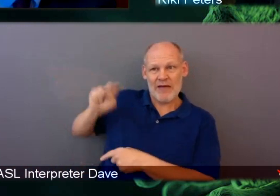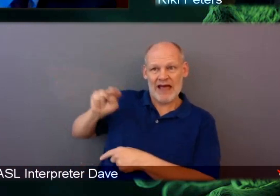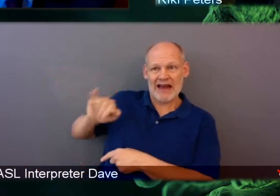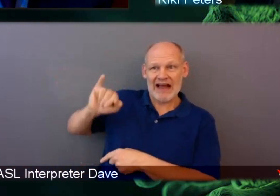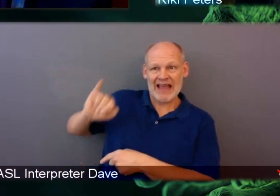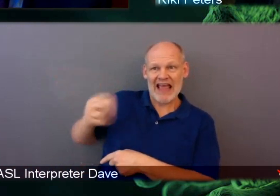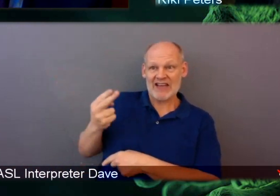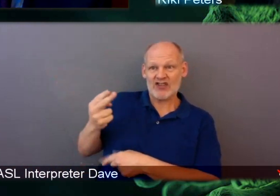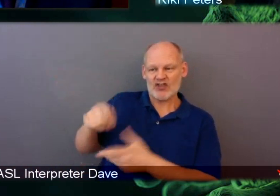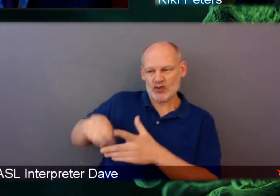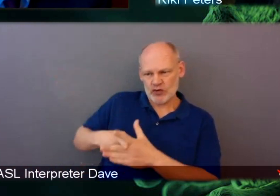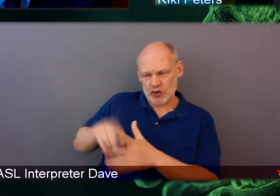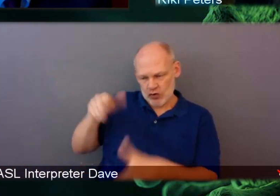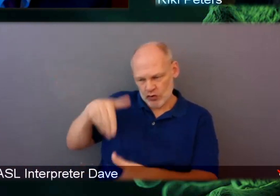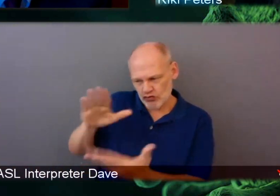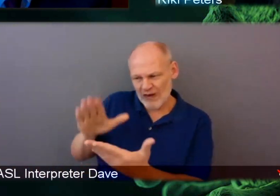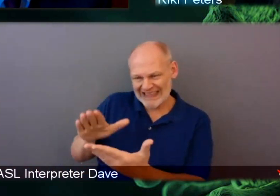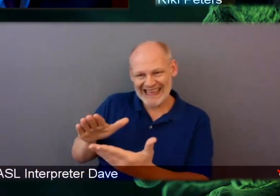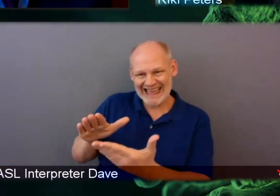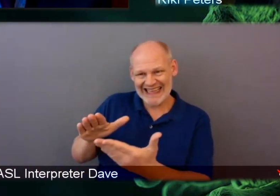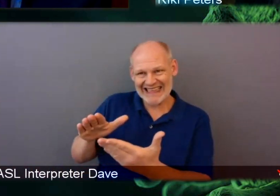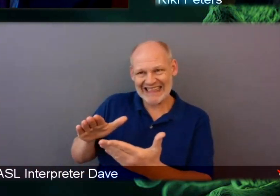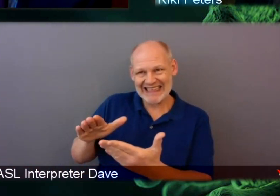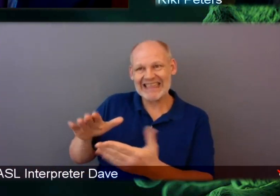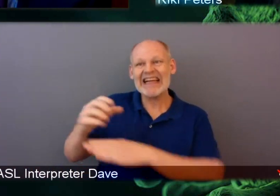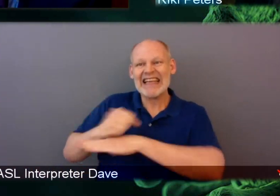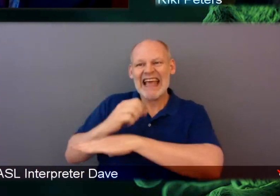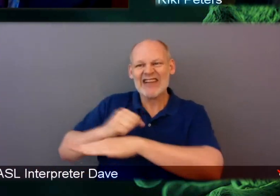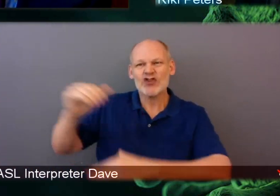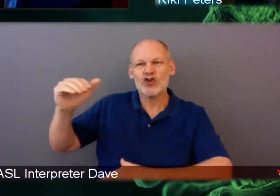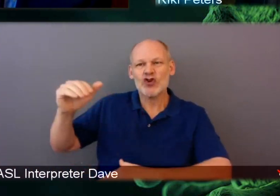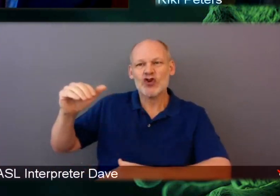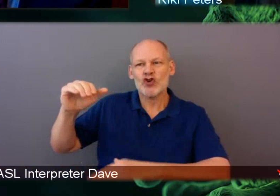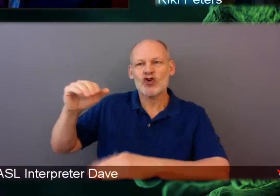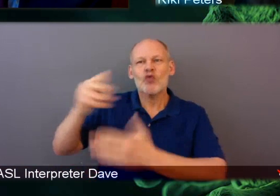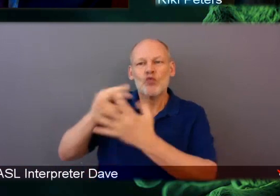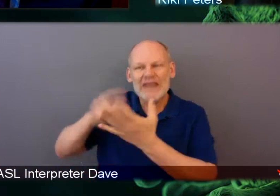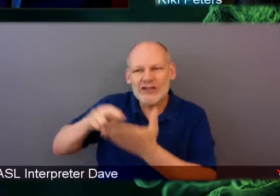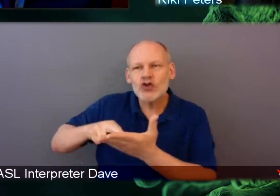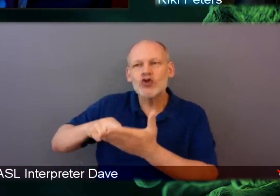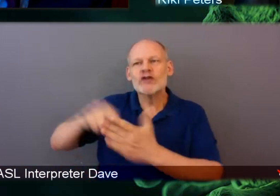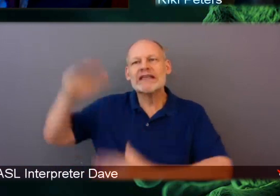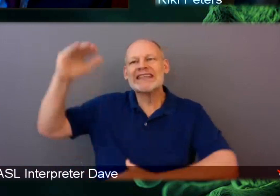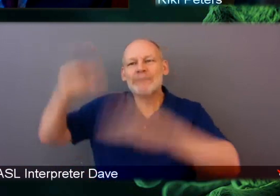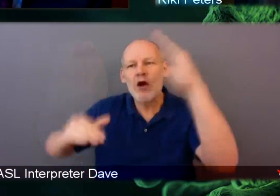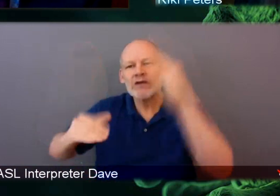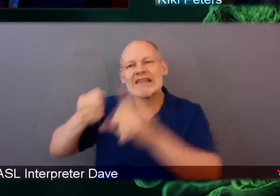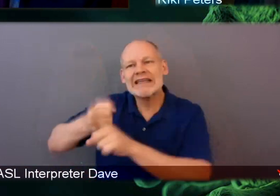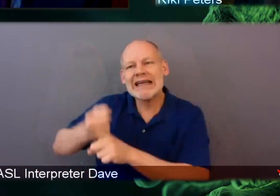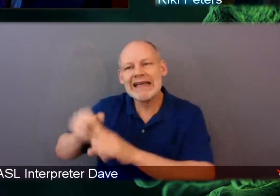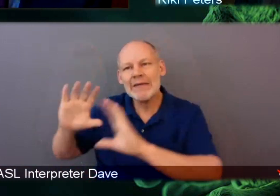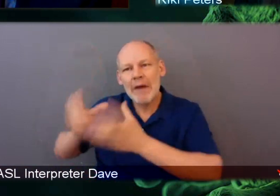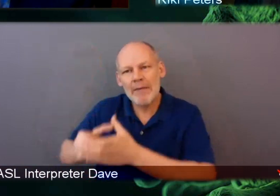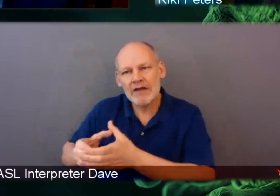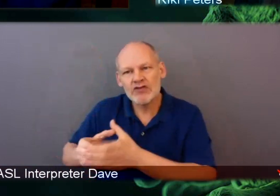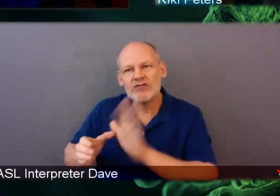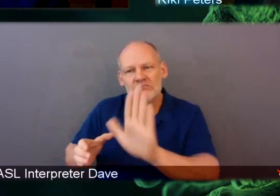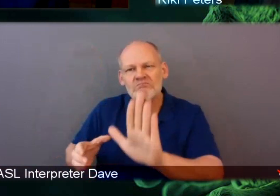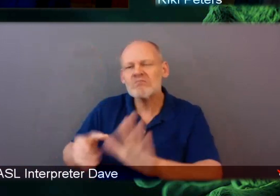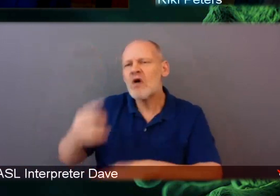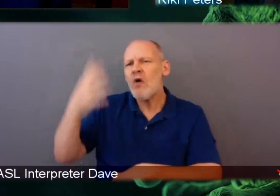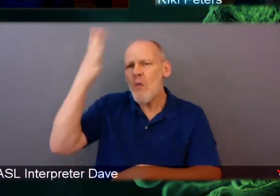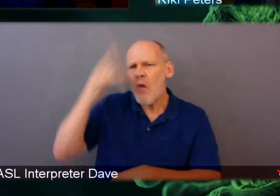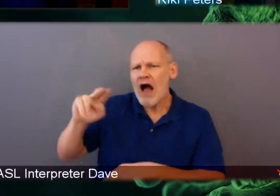disparities. Tell us a little bit about what the award is, and what do you think, what resonated with the NIH, and why do they want to fund this here at the Hutch?